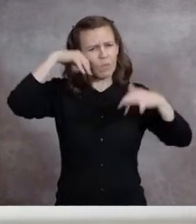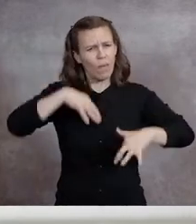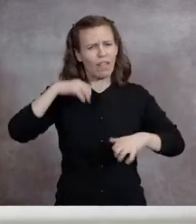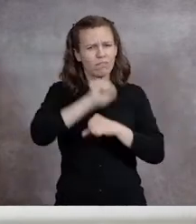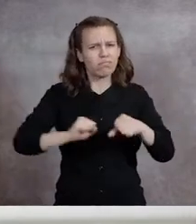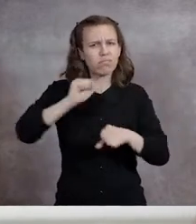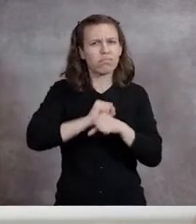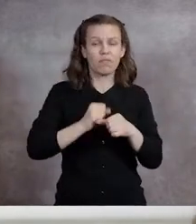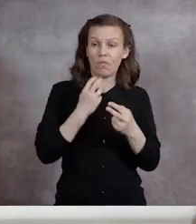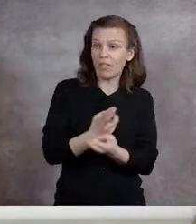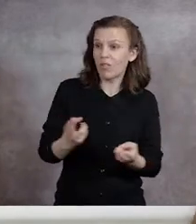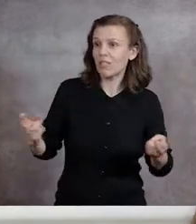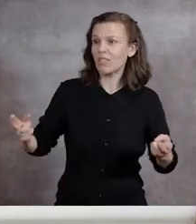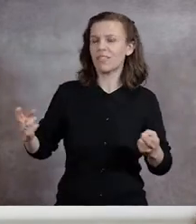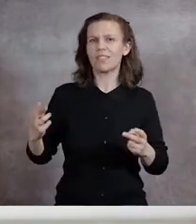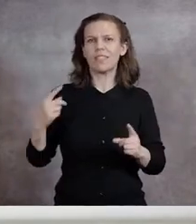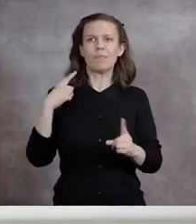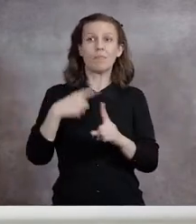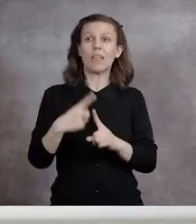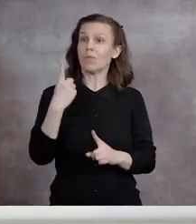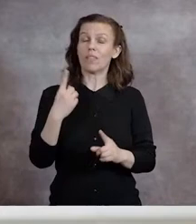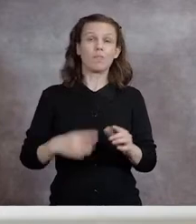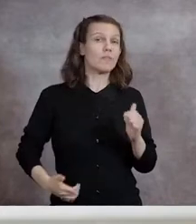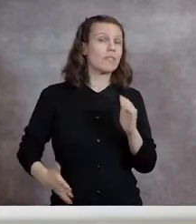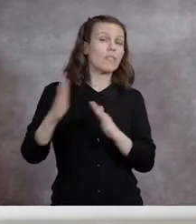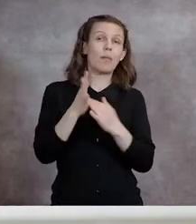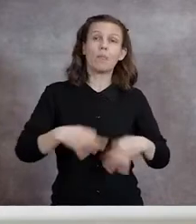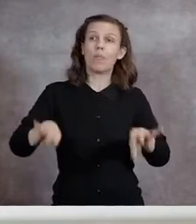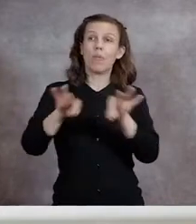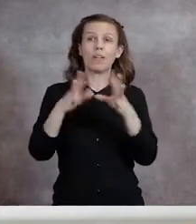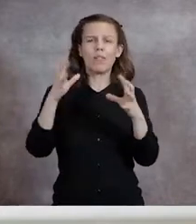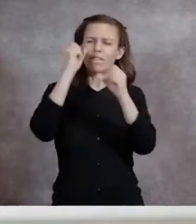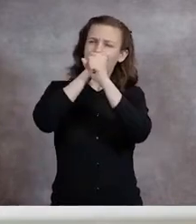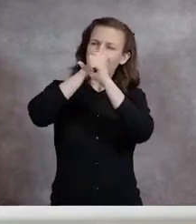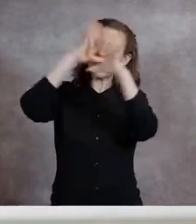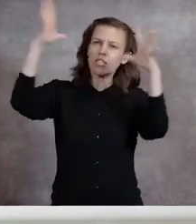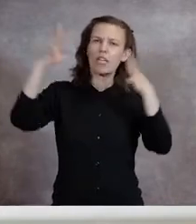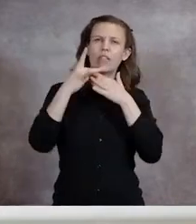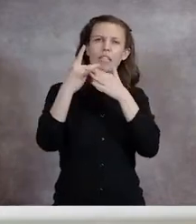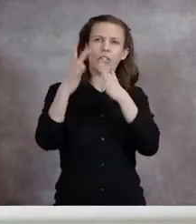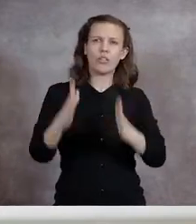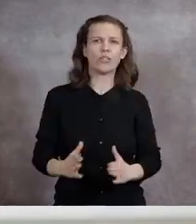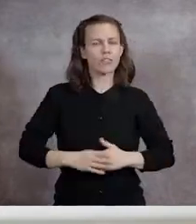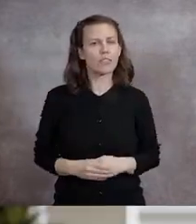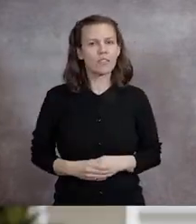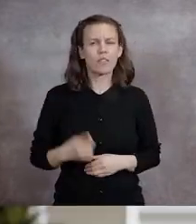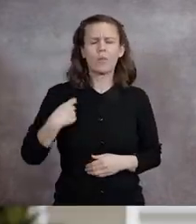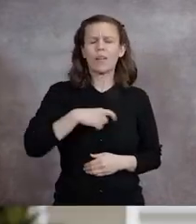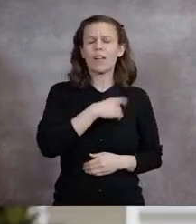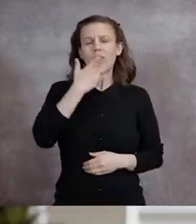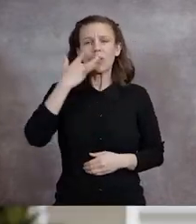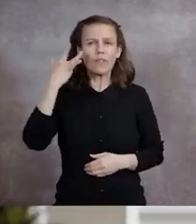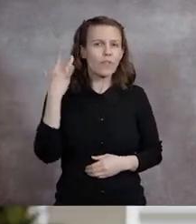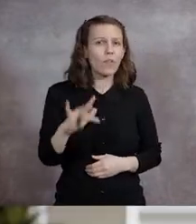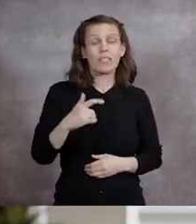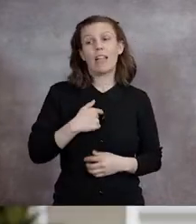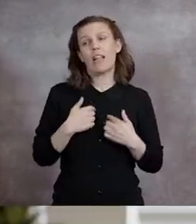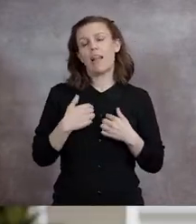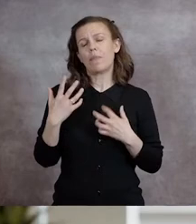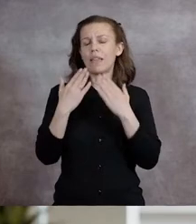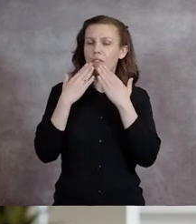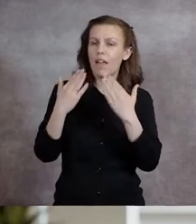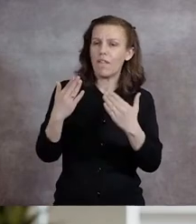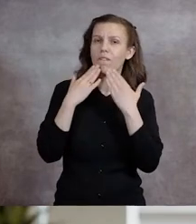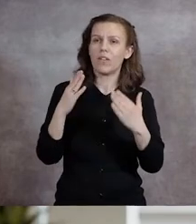sweat, resources, and one of the most important ingredients, visionary leadership. We are incredibly fortunate,